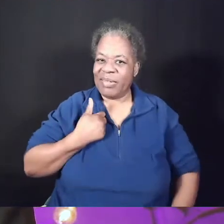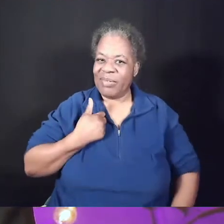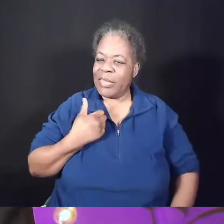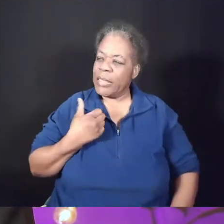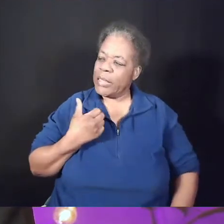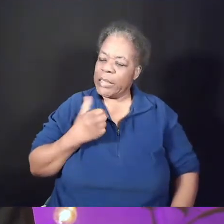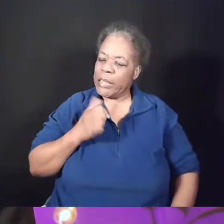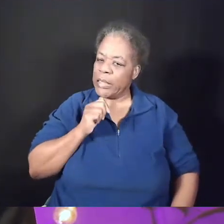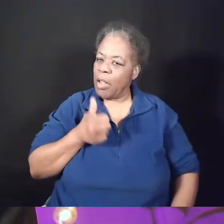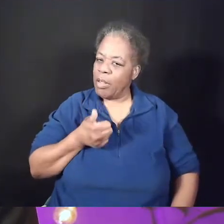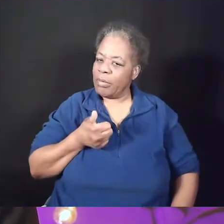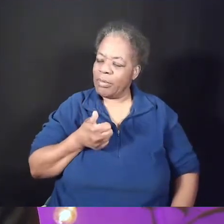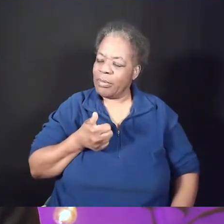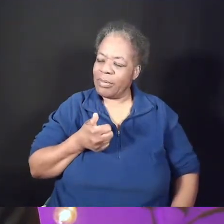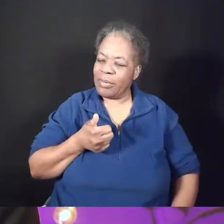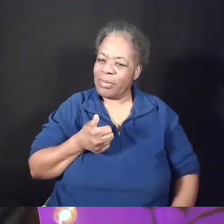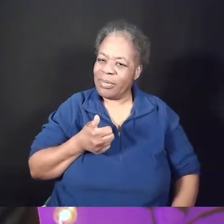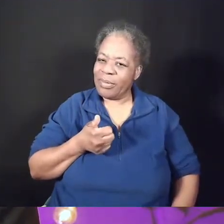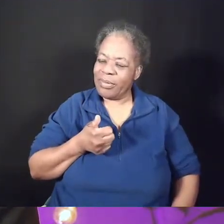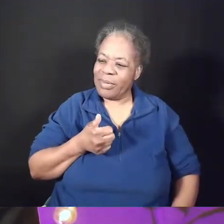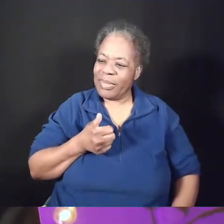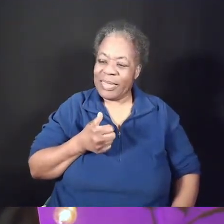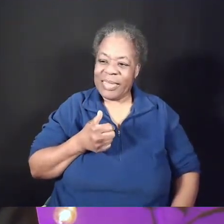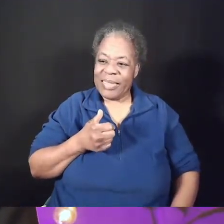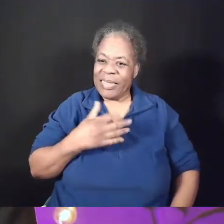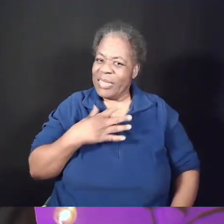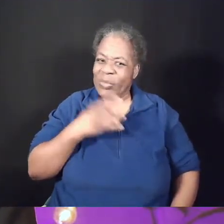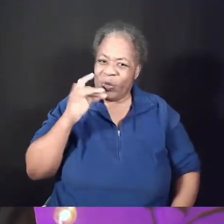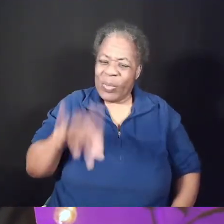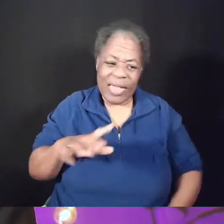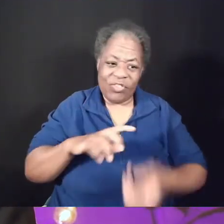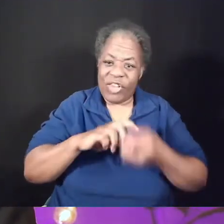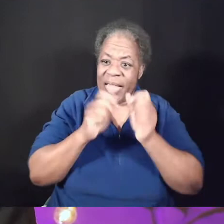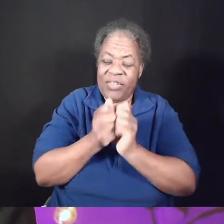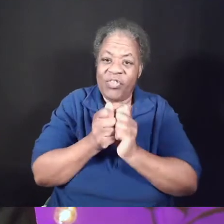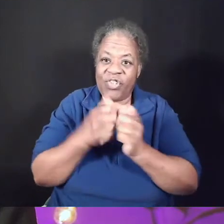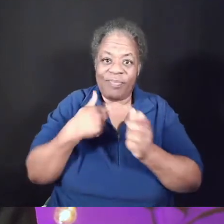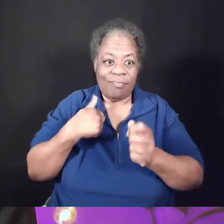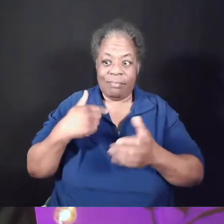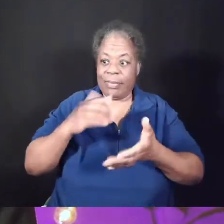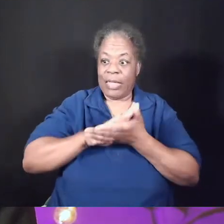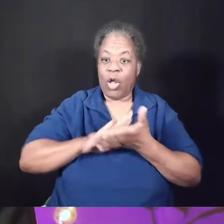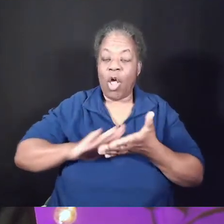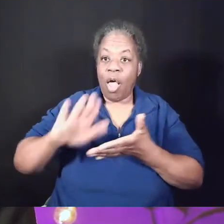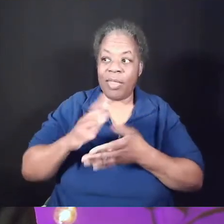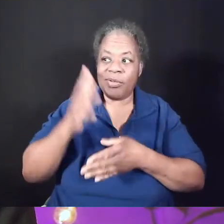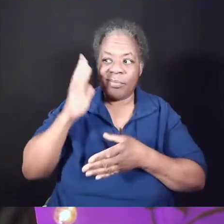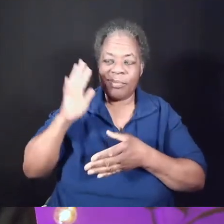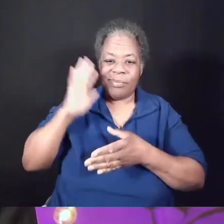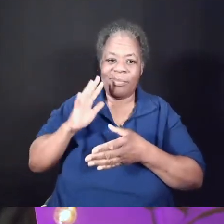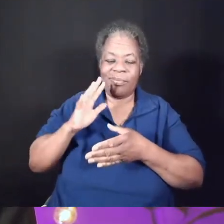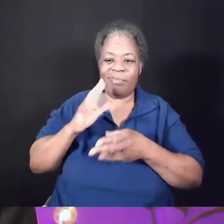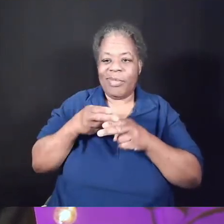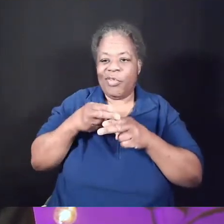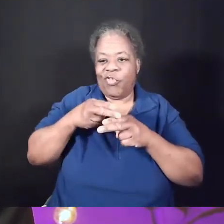so much. I've never really liked change. In fact, when I was in college, I used to go through a short period of depression about a